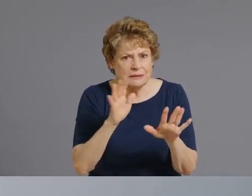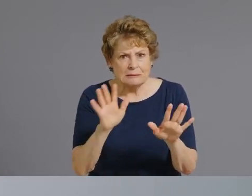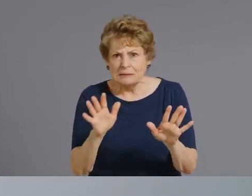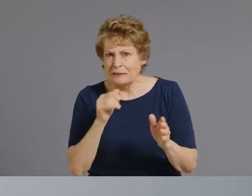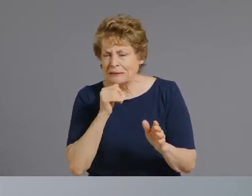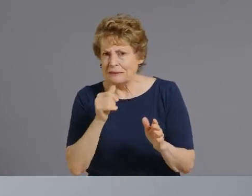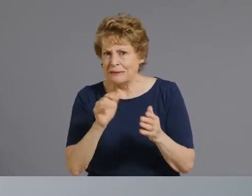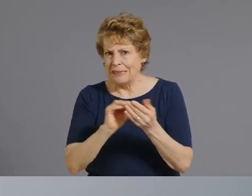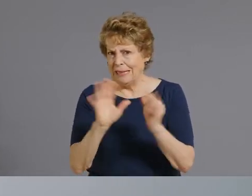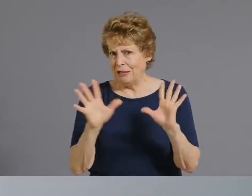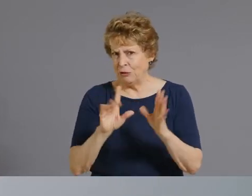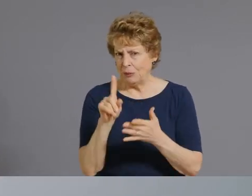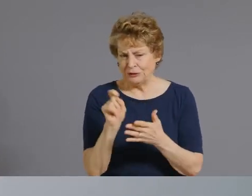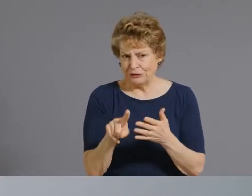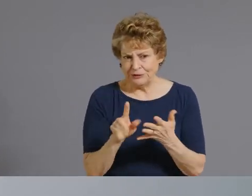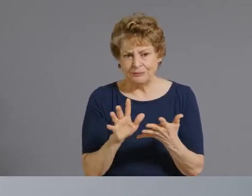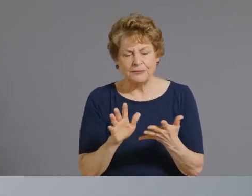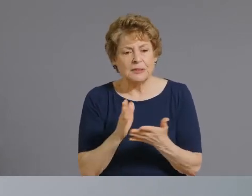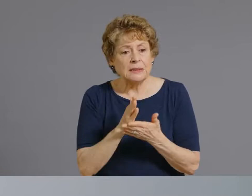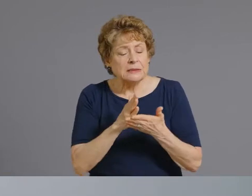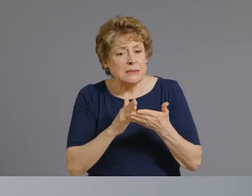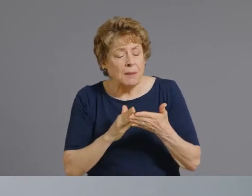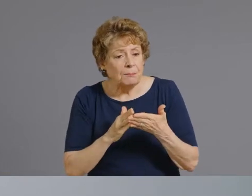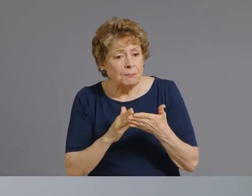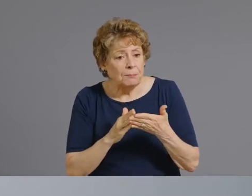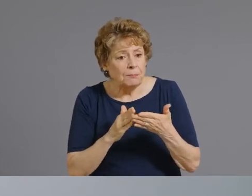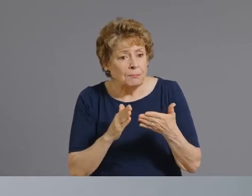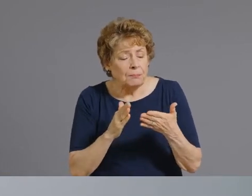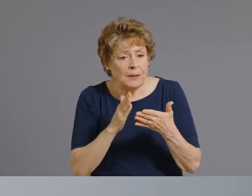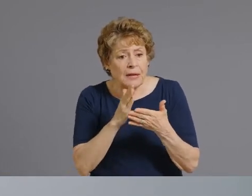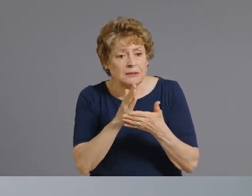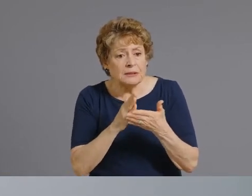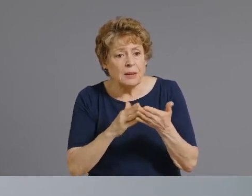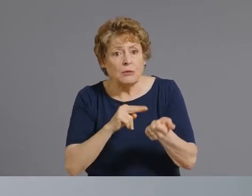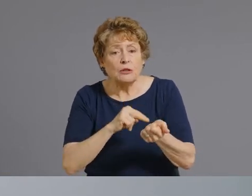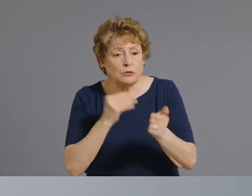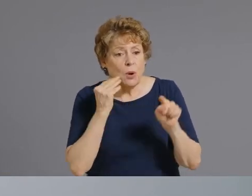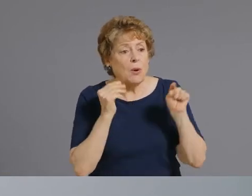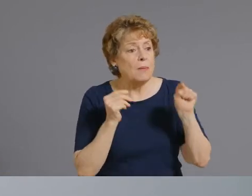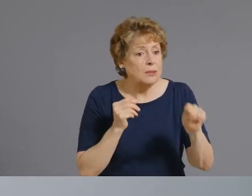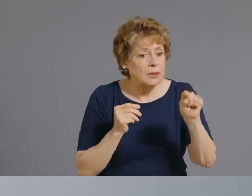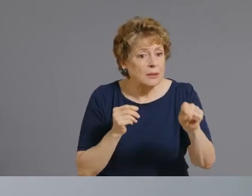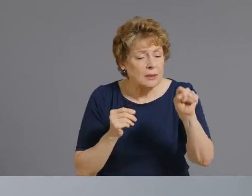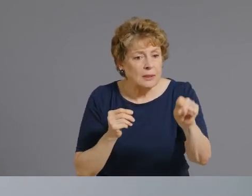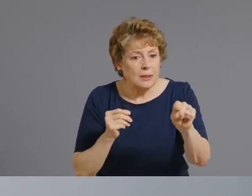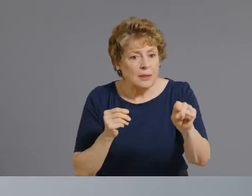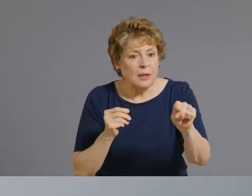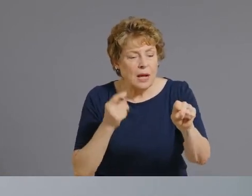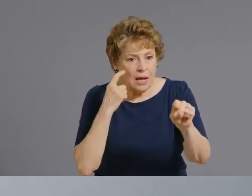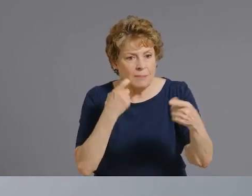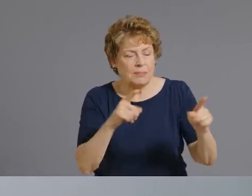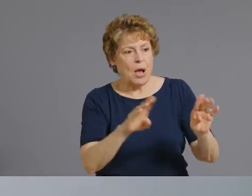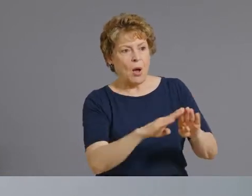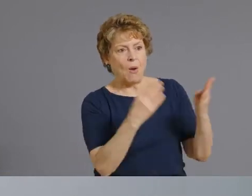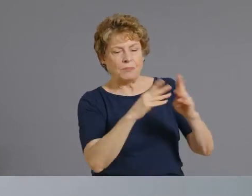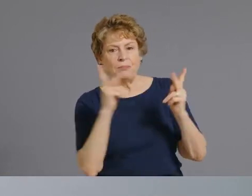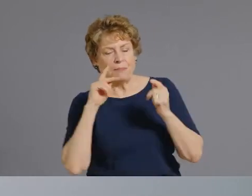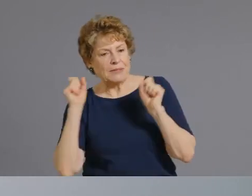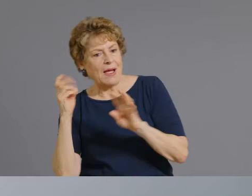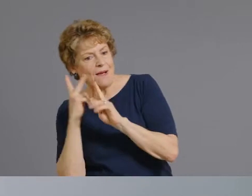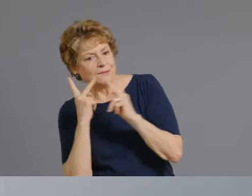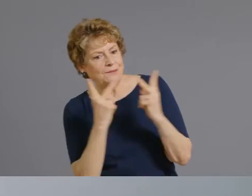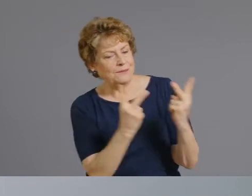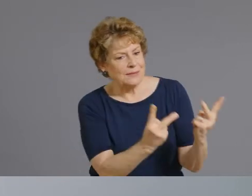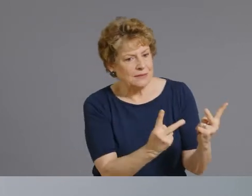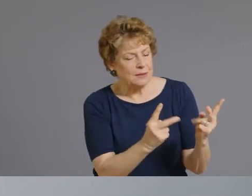opened up i mean i can tell you my mother's own facility uh are we actually seeing any increase there now that they're opening up